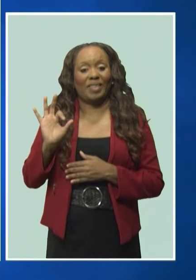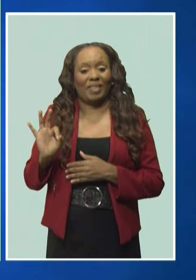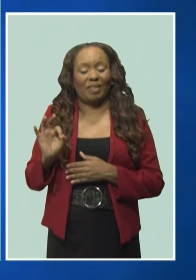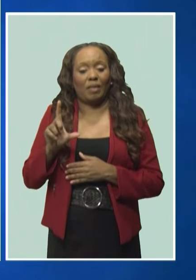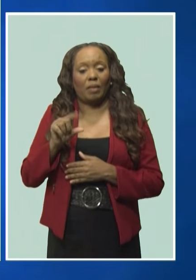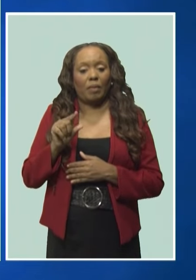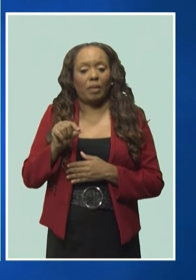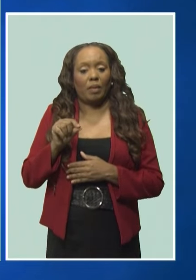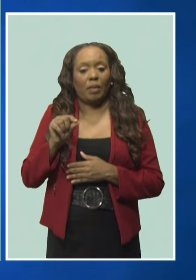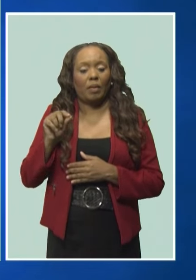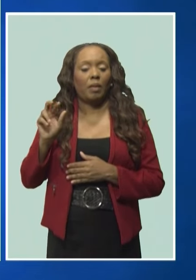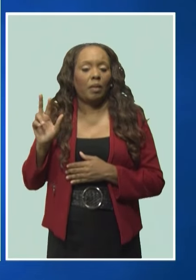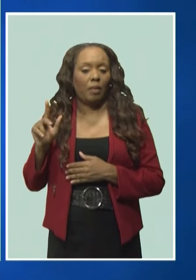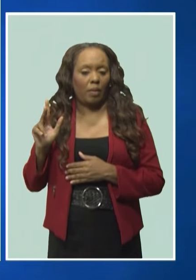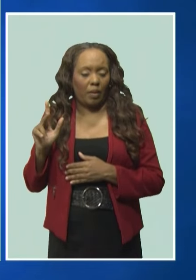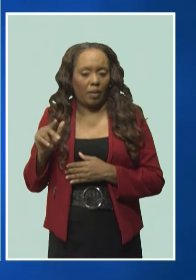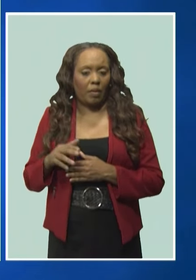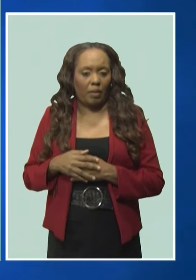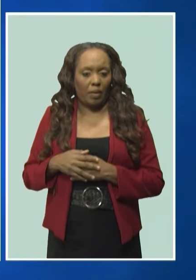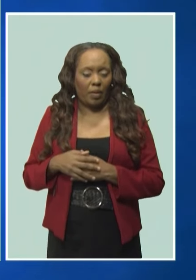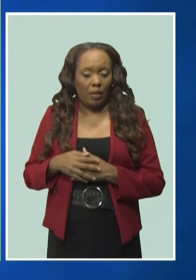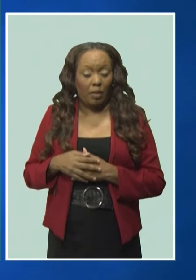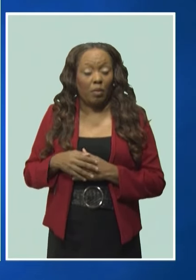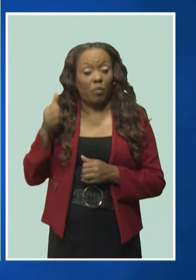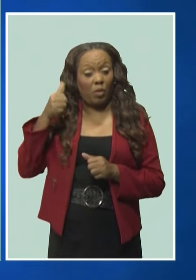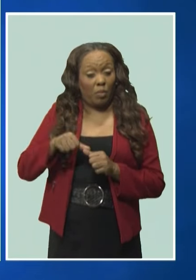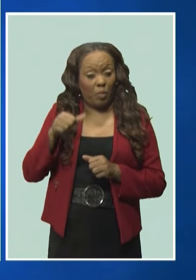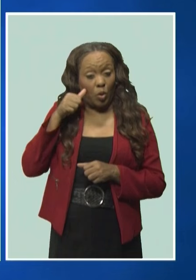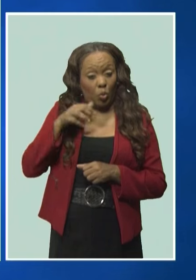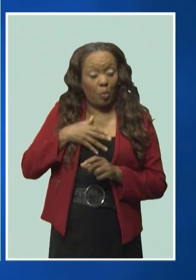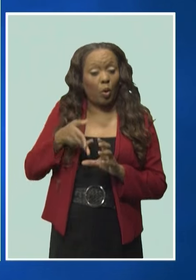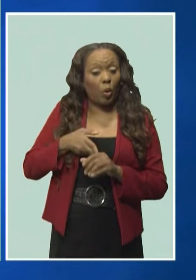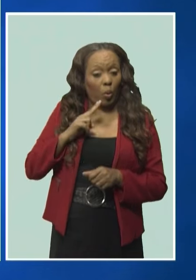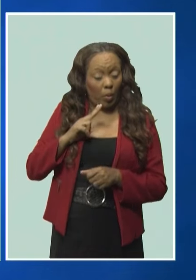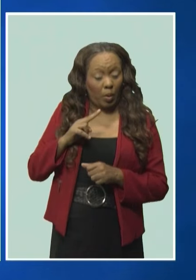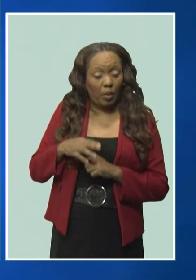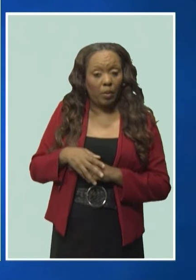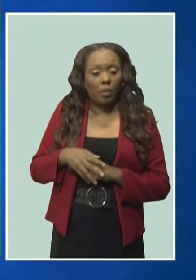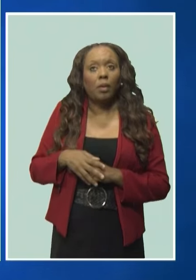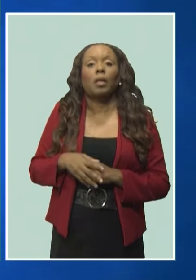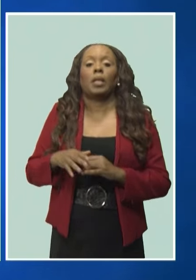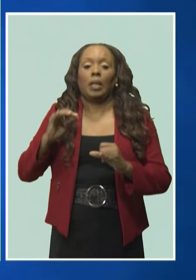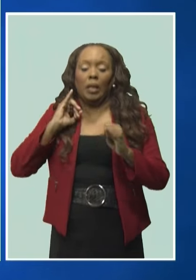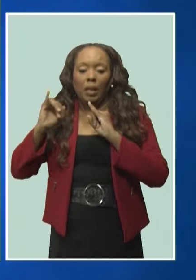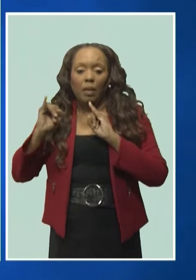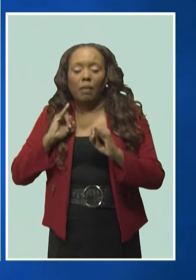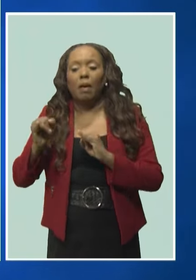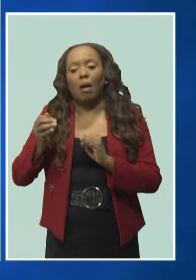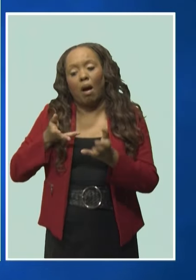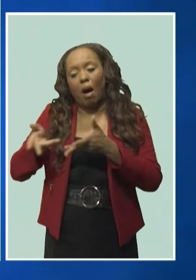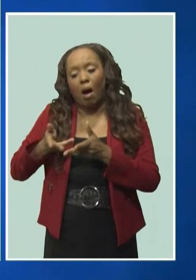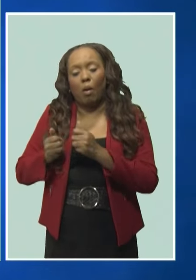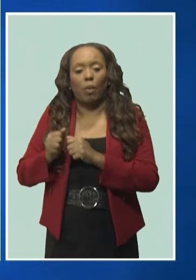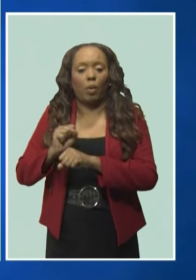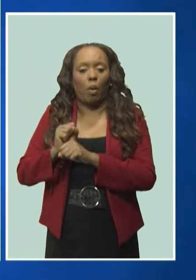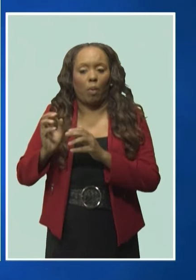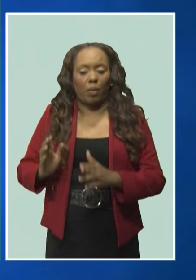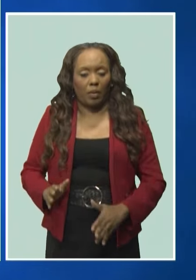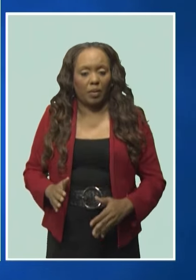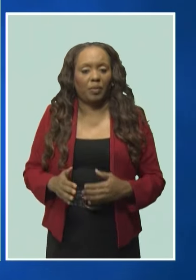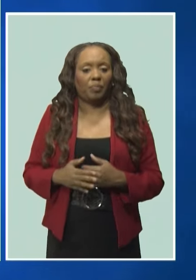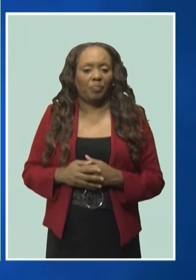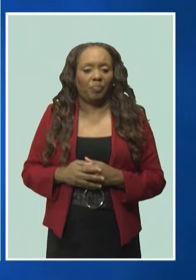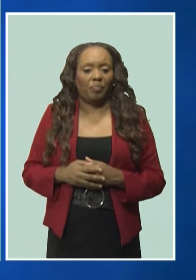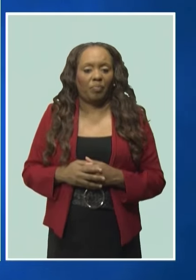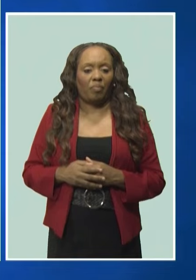more than two months after Ms. Smith resigned. Based on observations and interviews with workers, the department found the actions